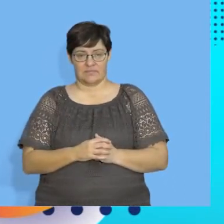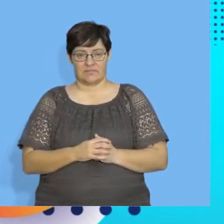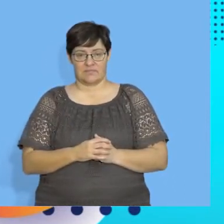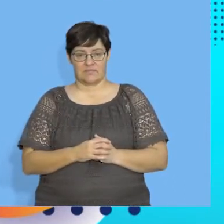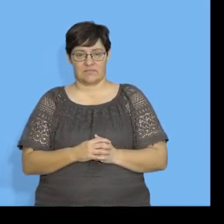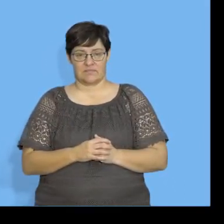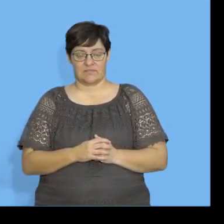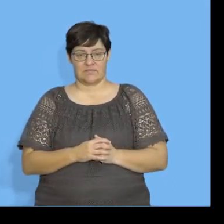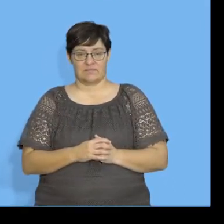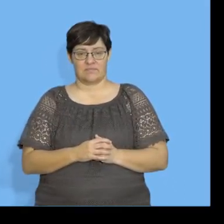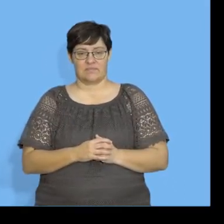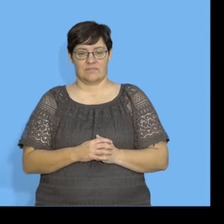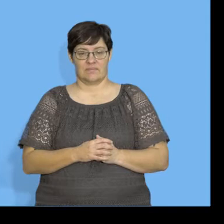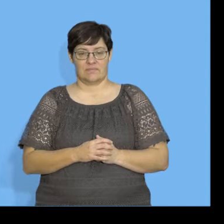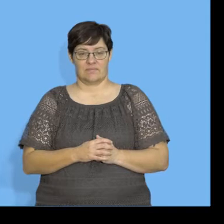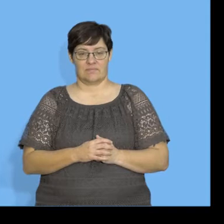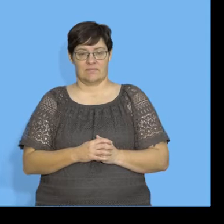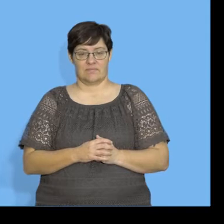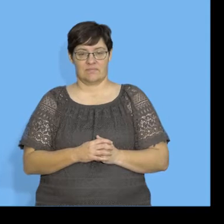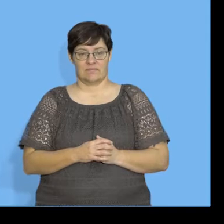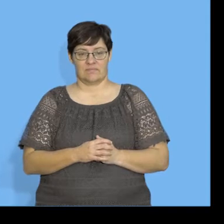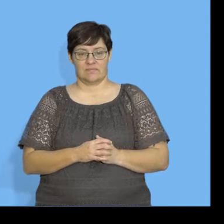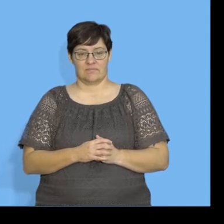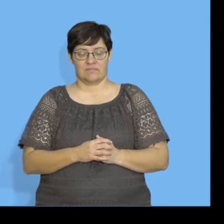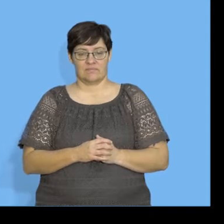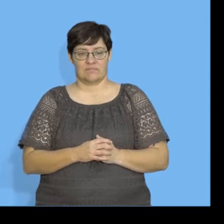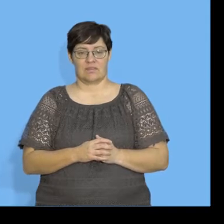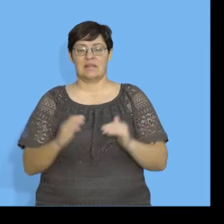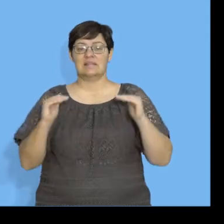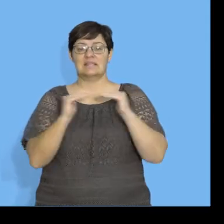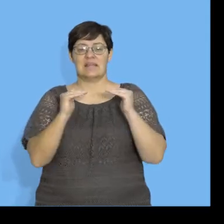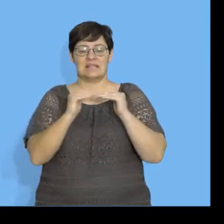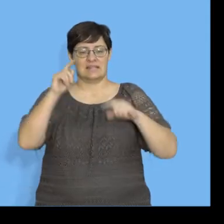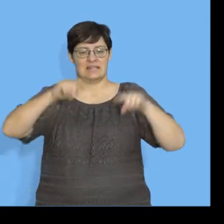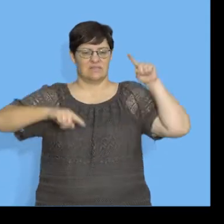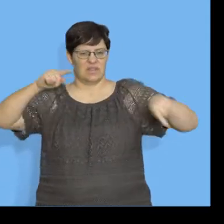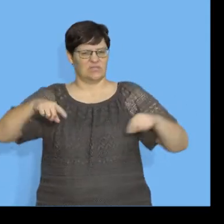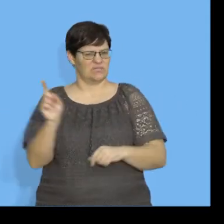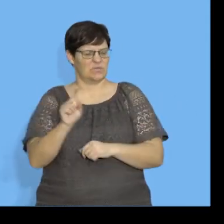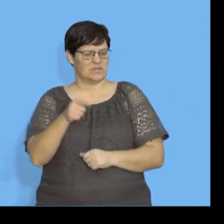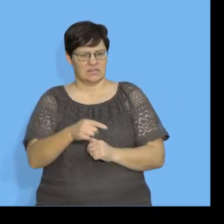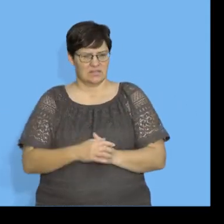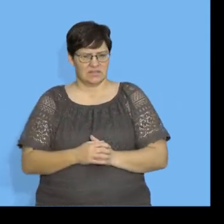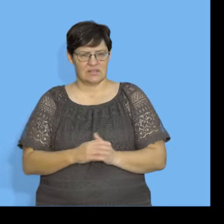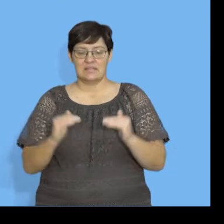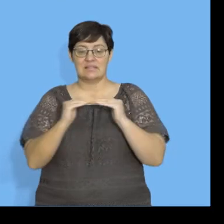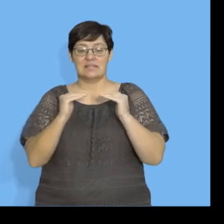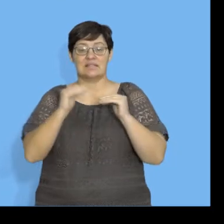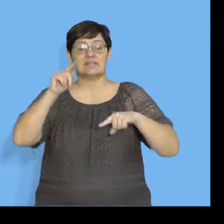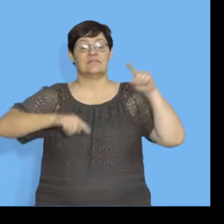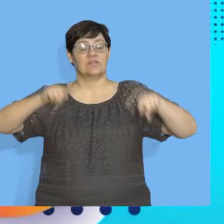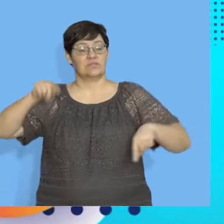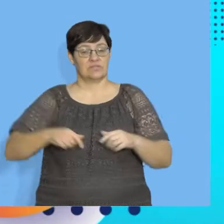So that's the correlation. And what is standard deviation? Remember the standard